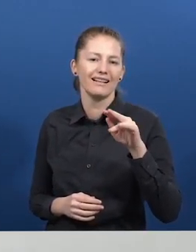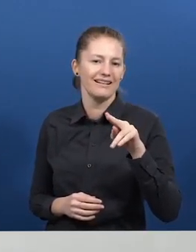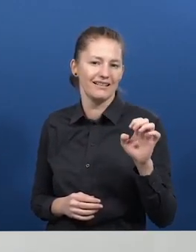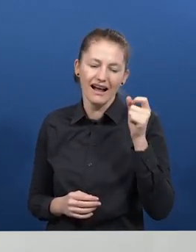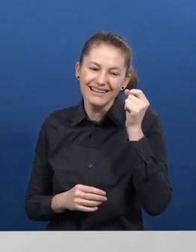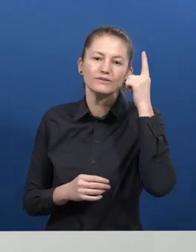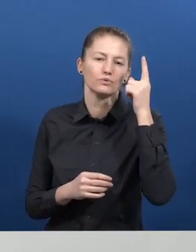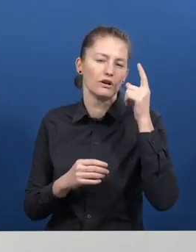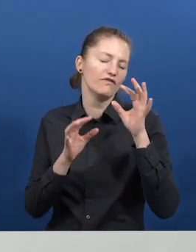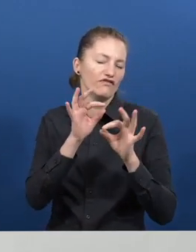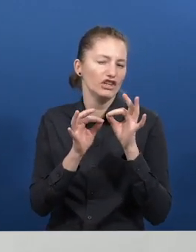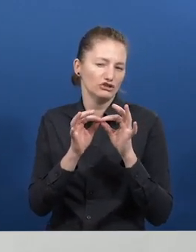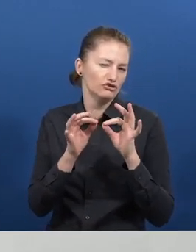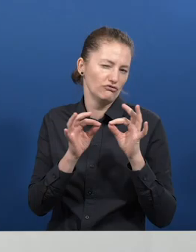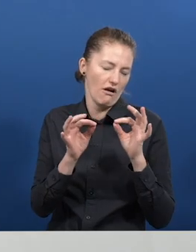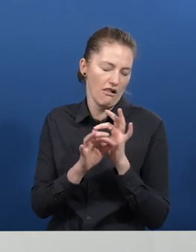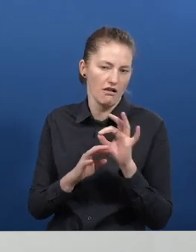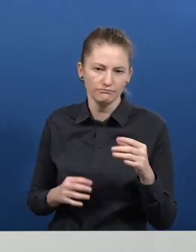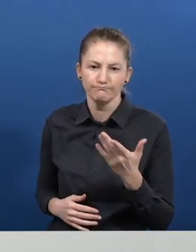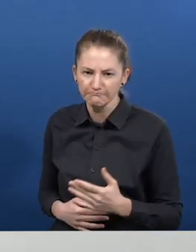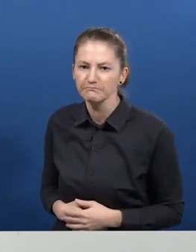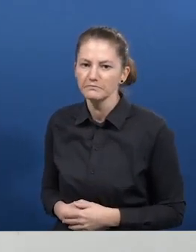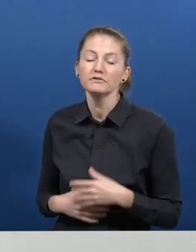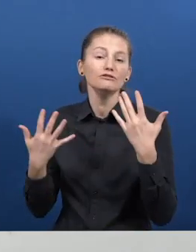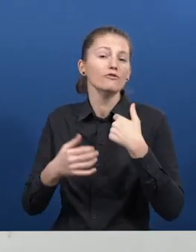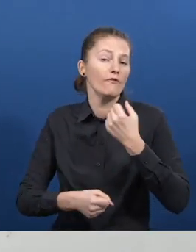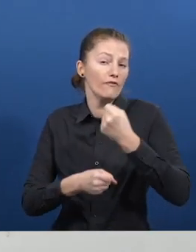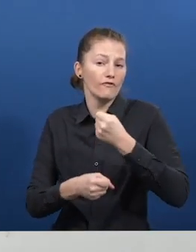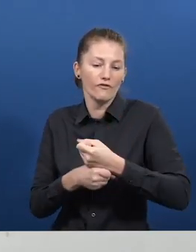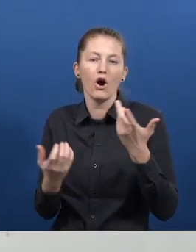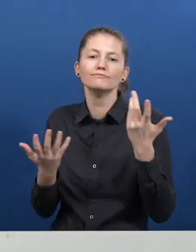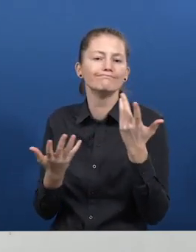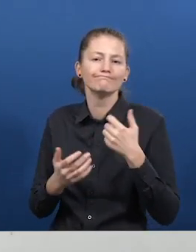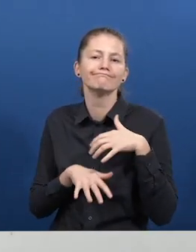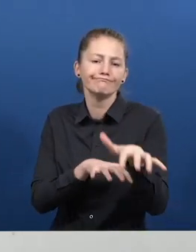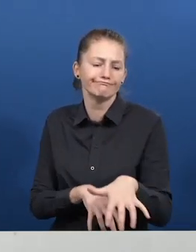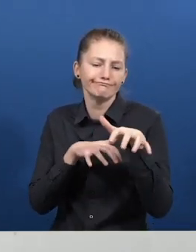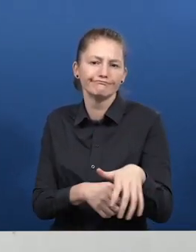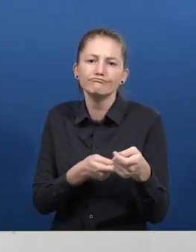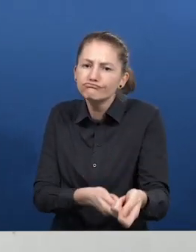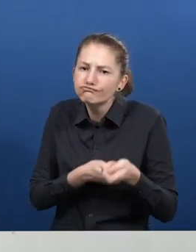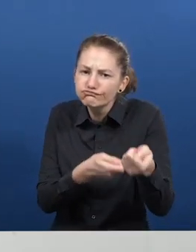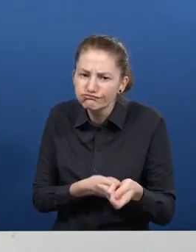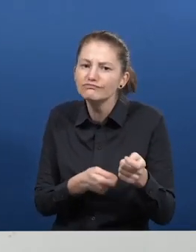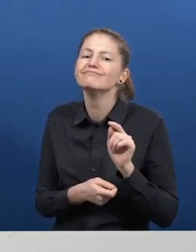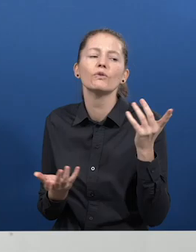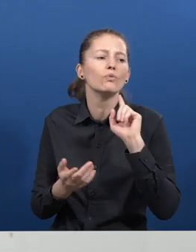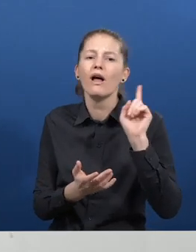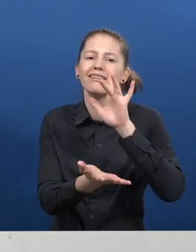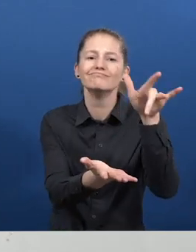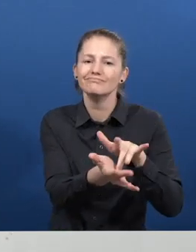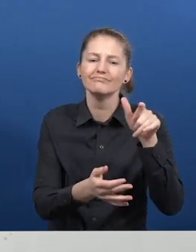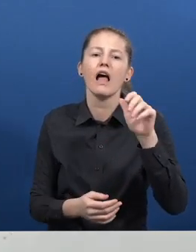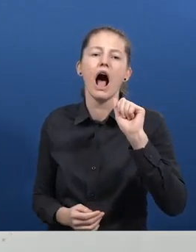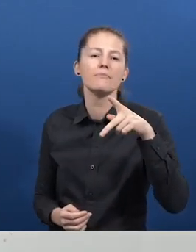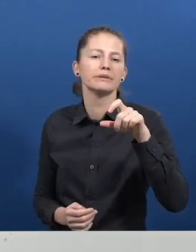through NAMI and Aurora. Through different tests, they evaluated me and could diagnose my disability as